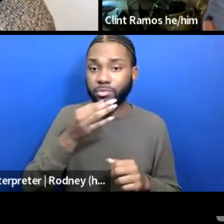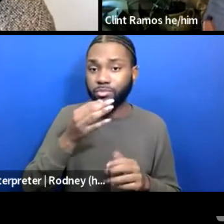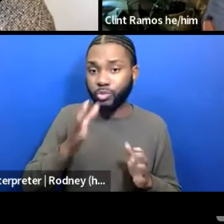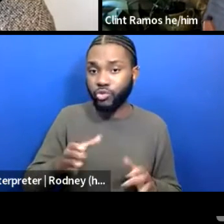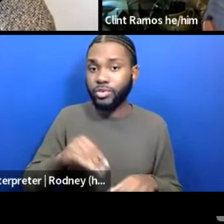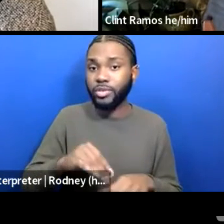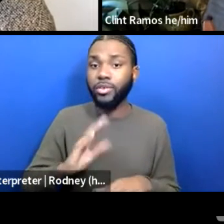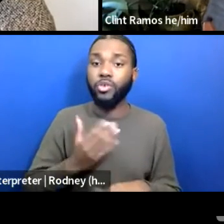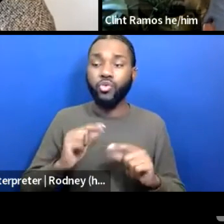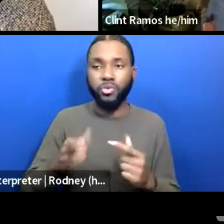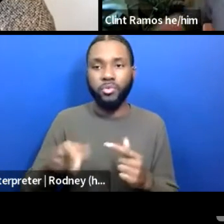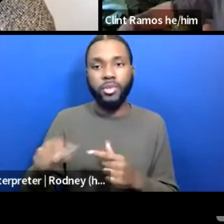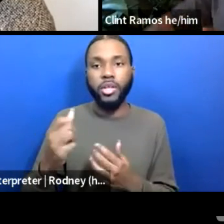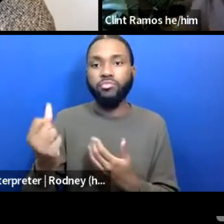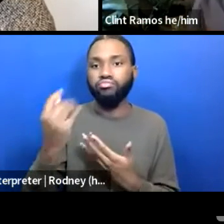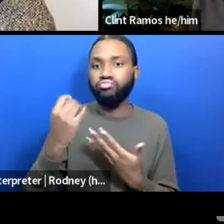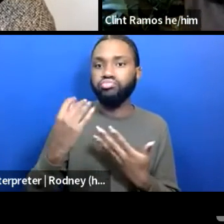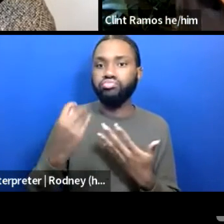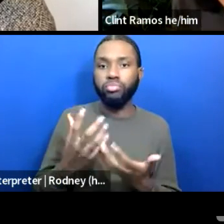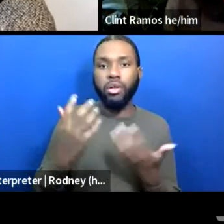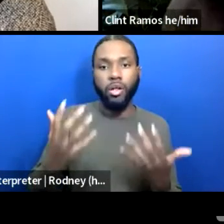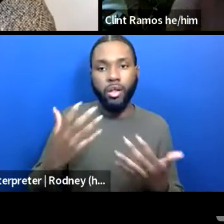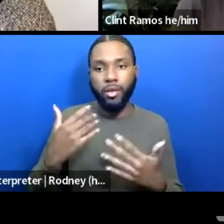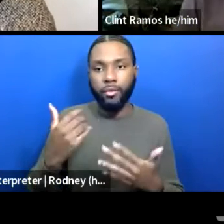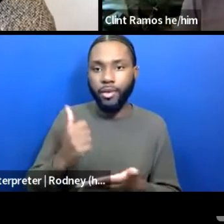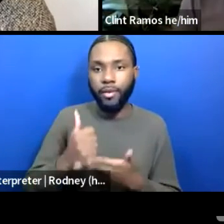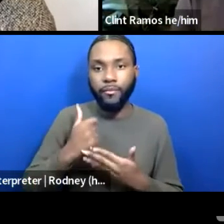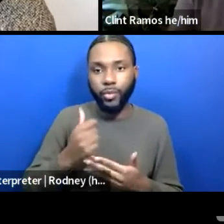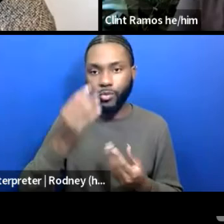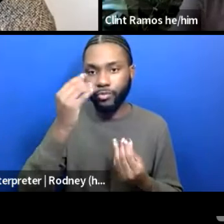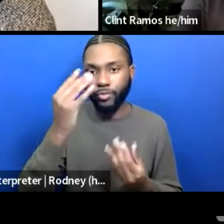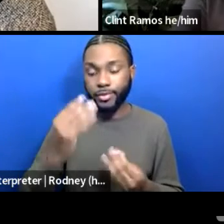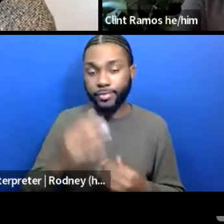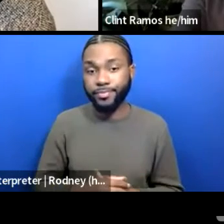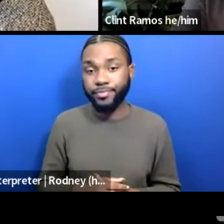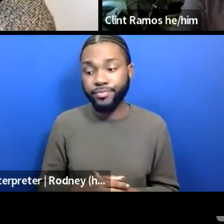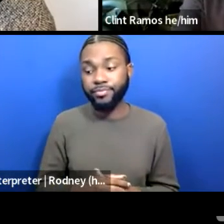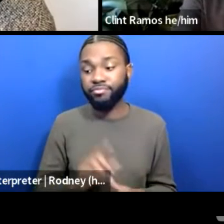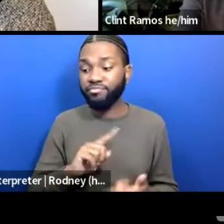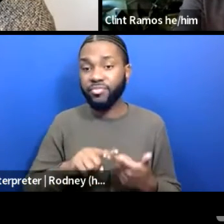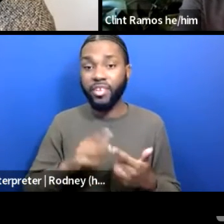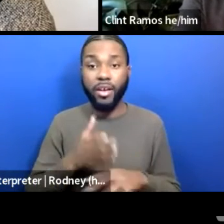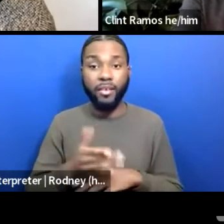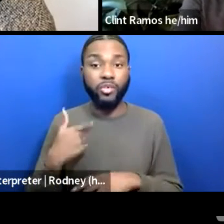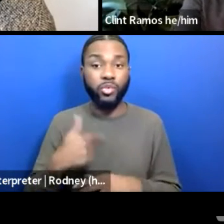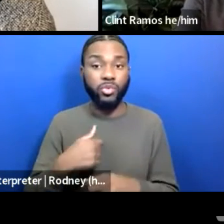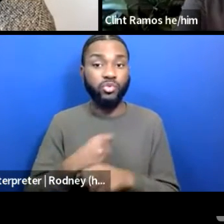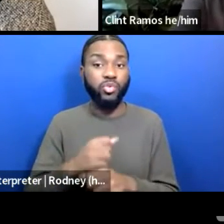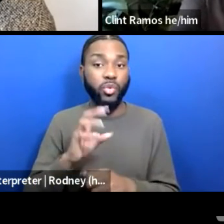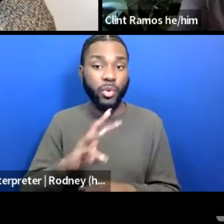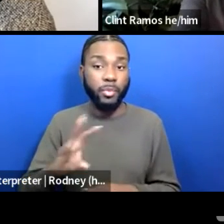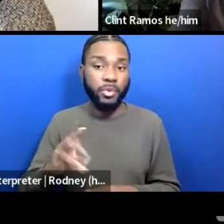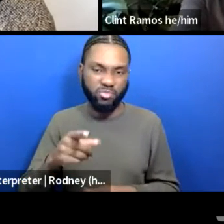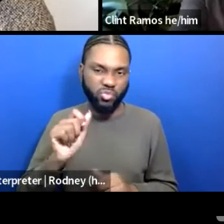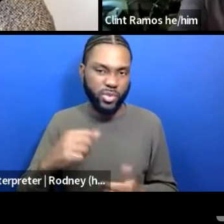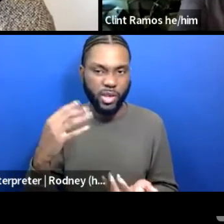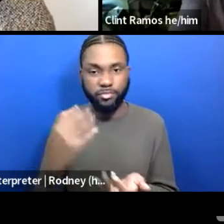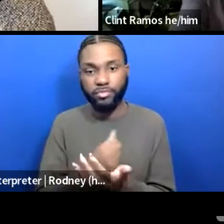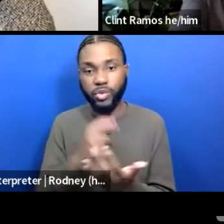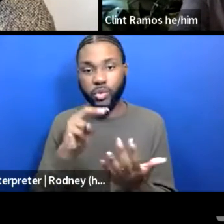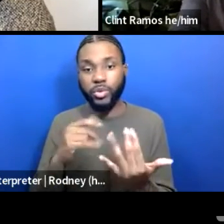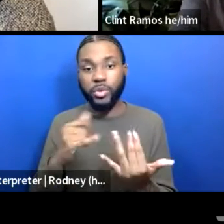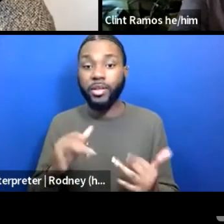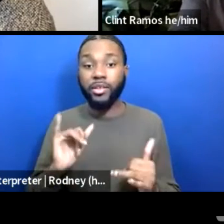all sorts of information. And then we created a website, which you can check out now. It's